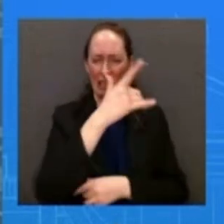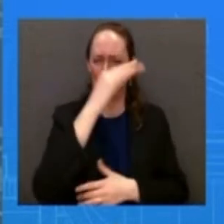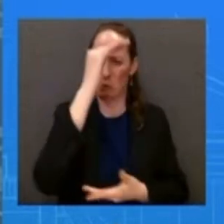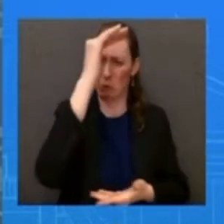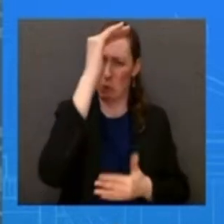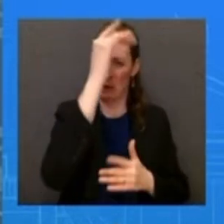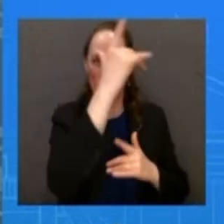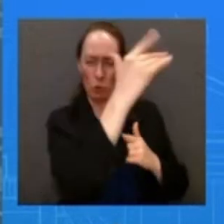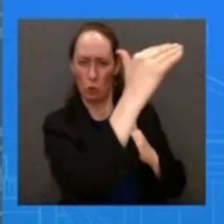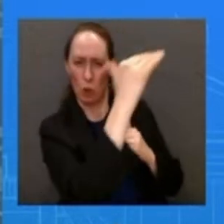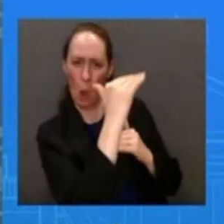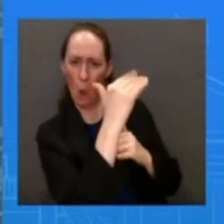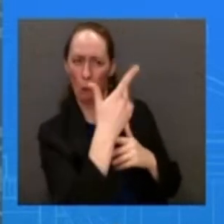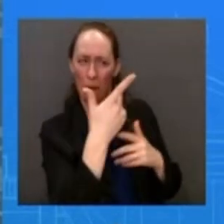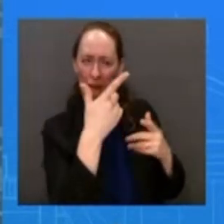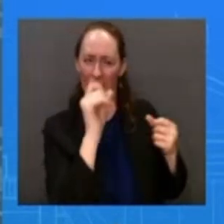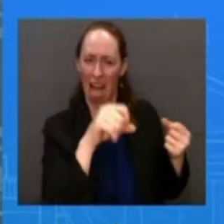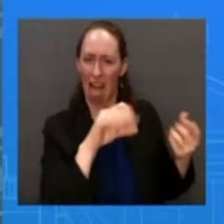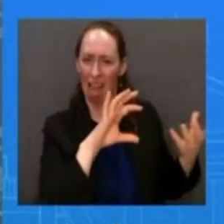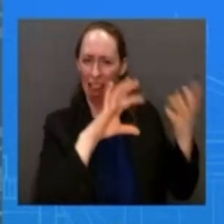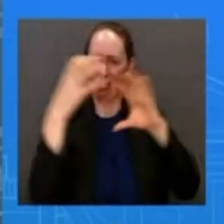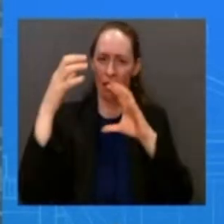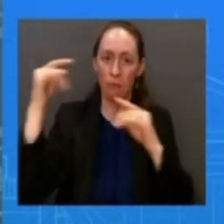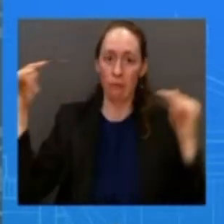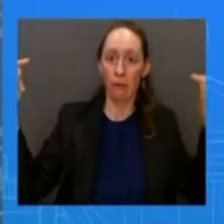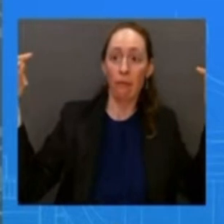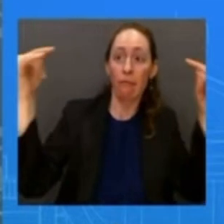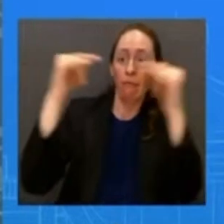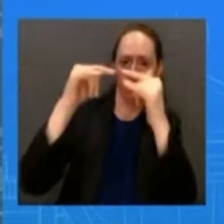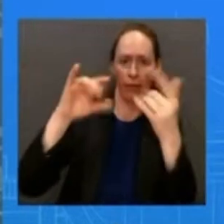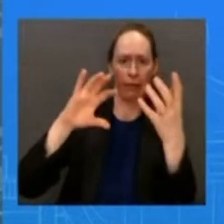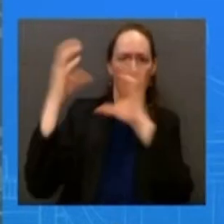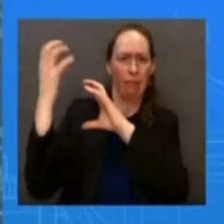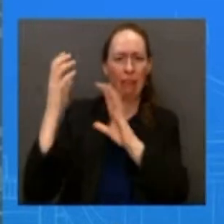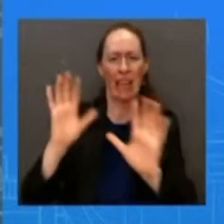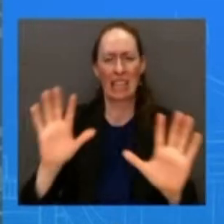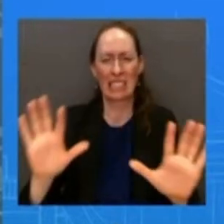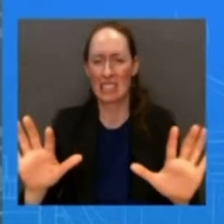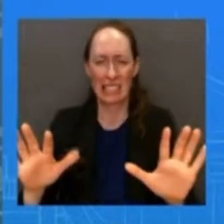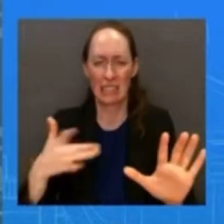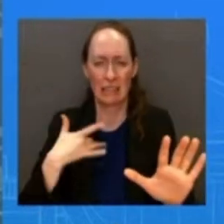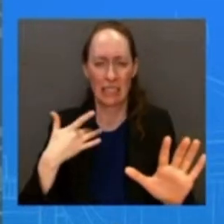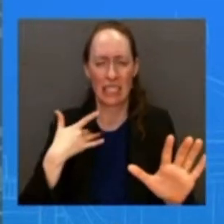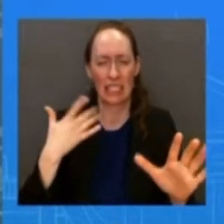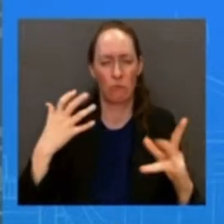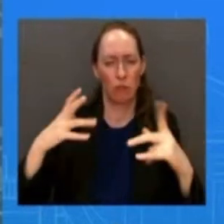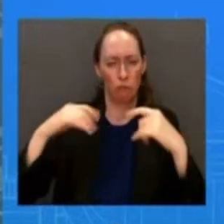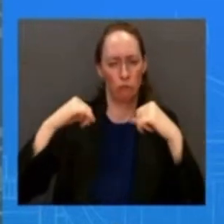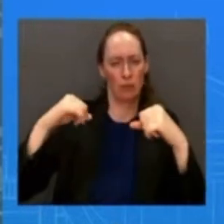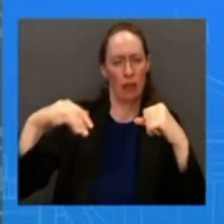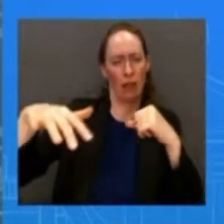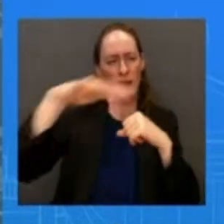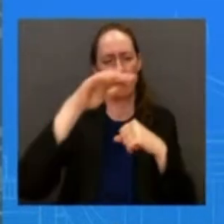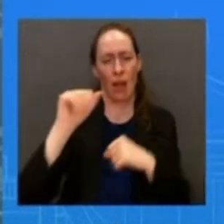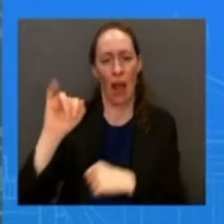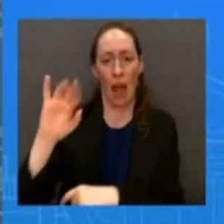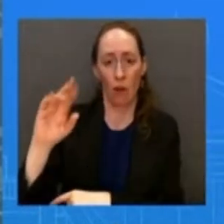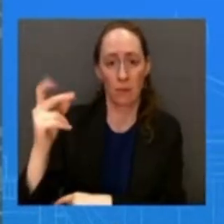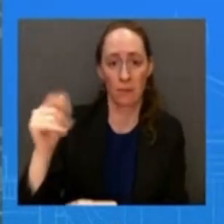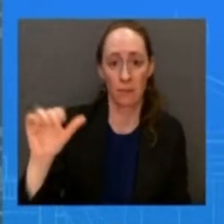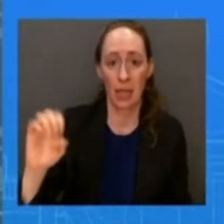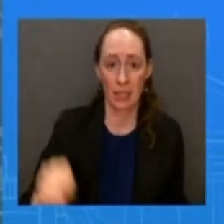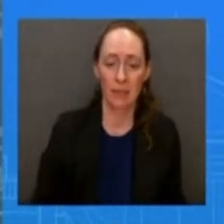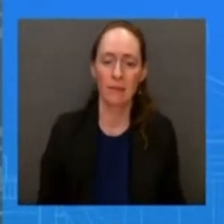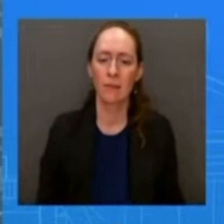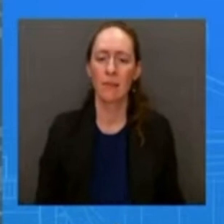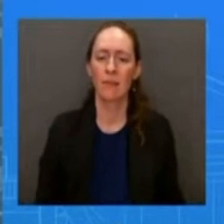that we protected that airspace but again you know we want to also make sure that the americans are not uh do not panic during this time